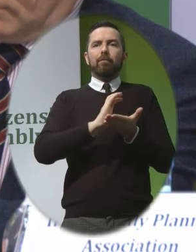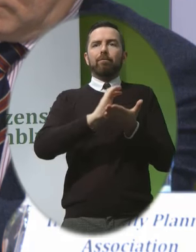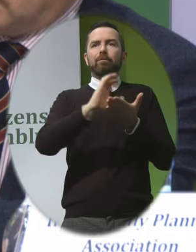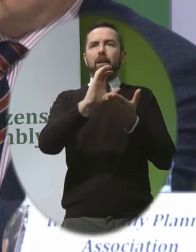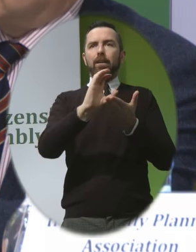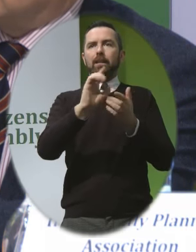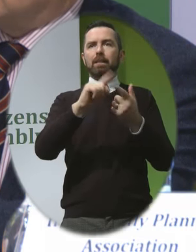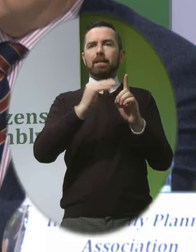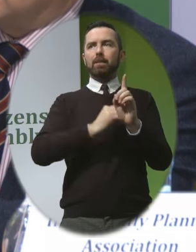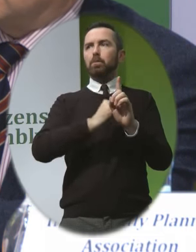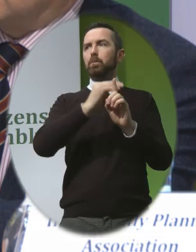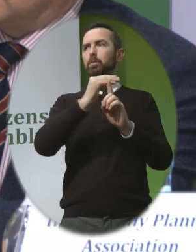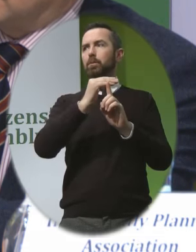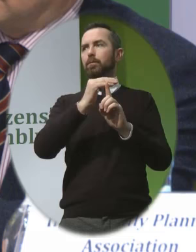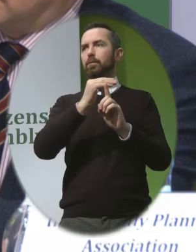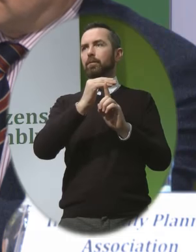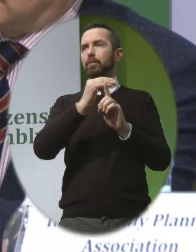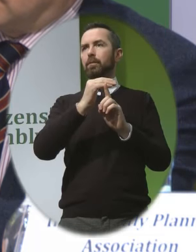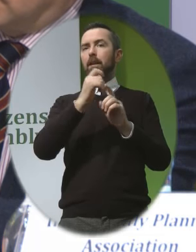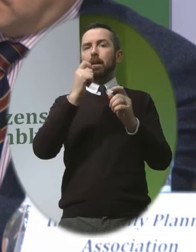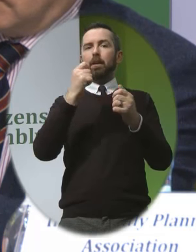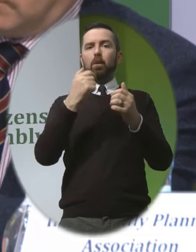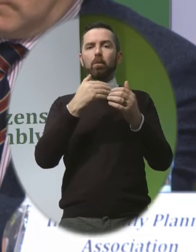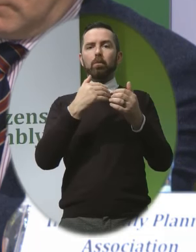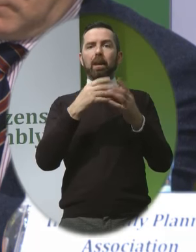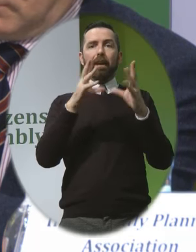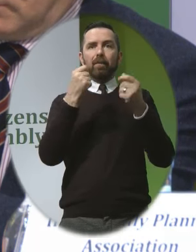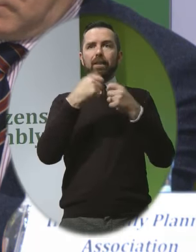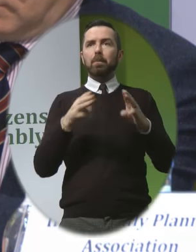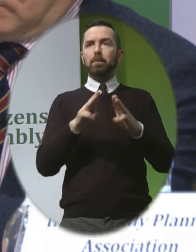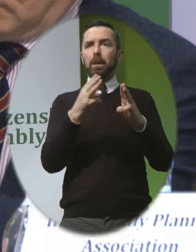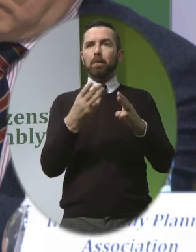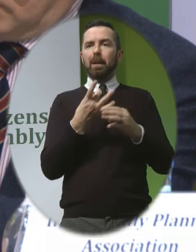improvements that has been called for by other speakers